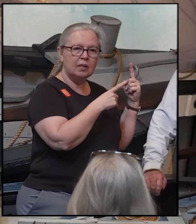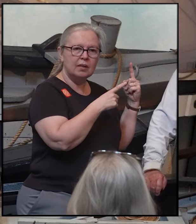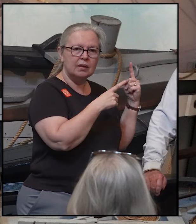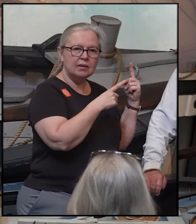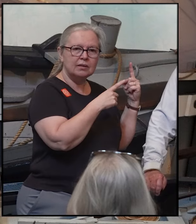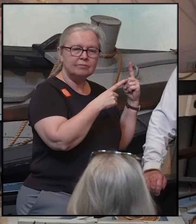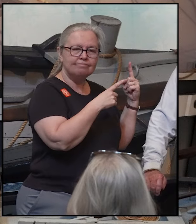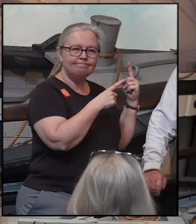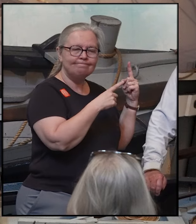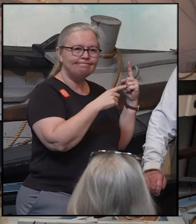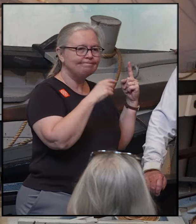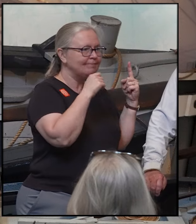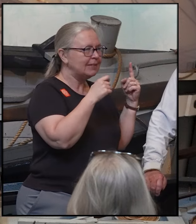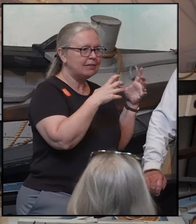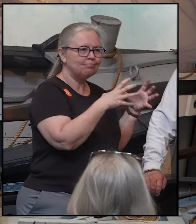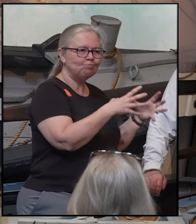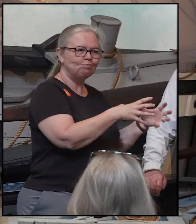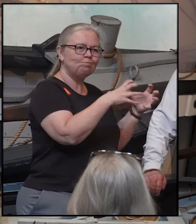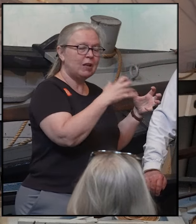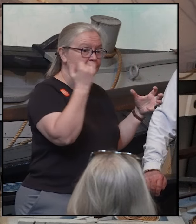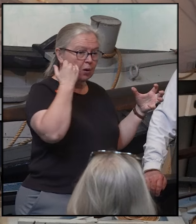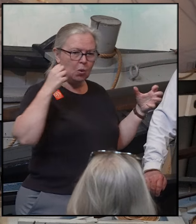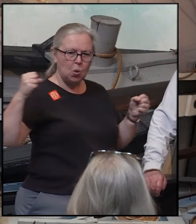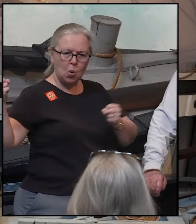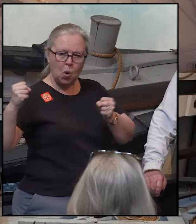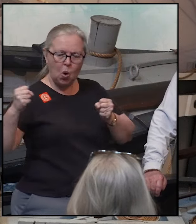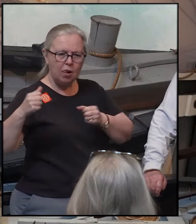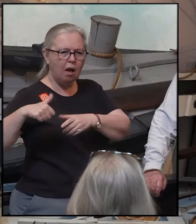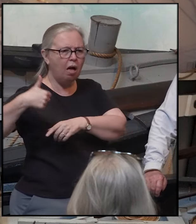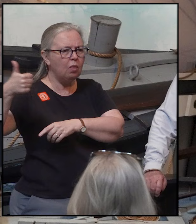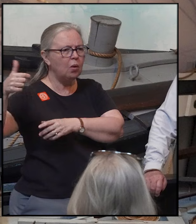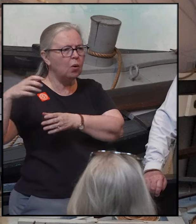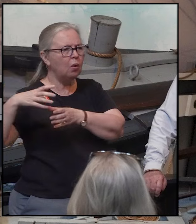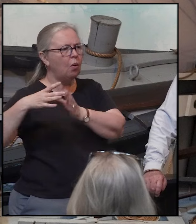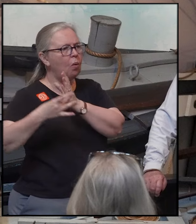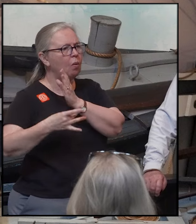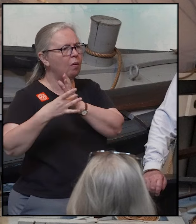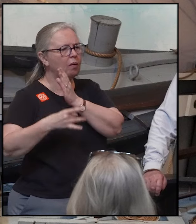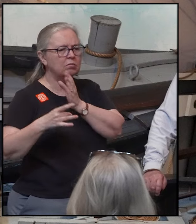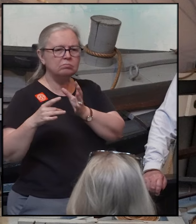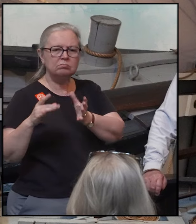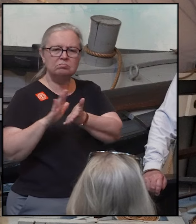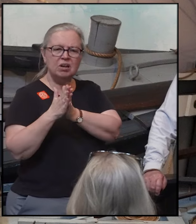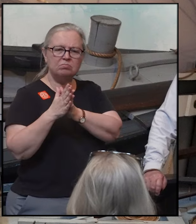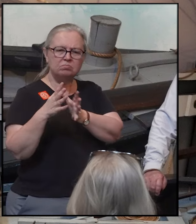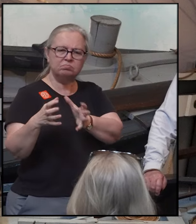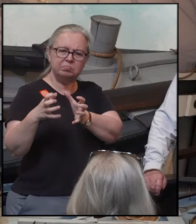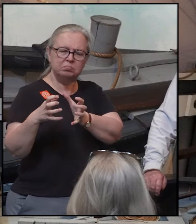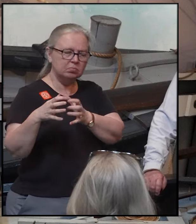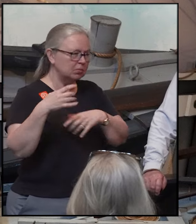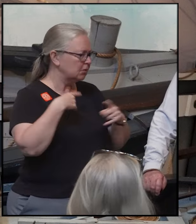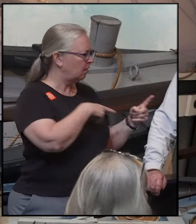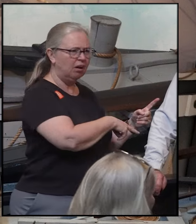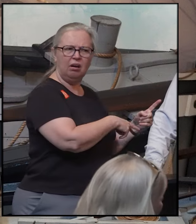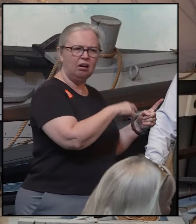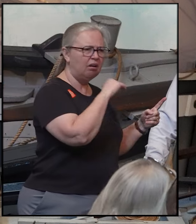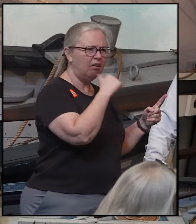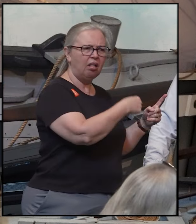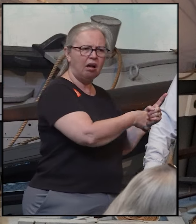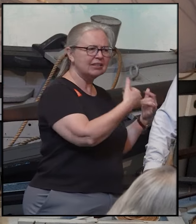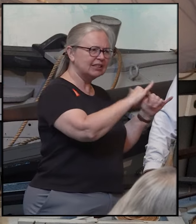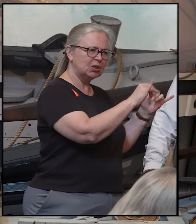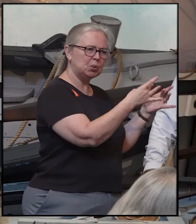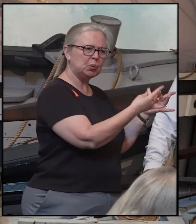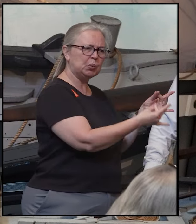does not solidify in cold weather. So for the first time, we could have street lights around the